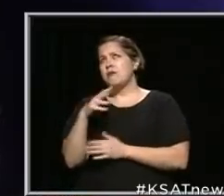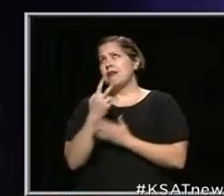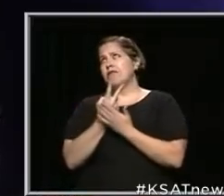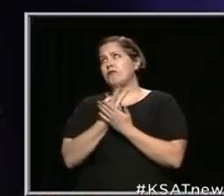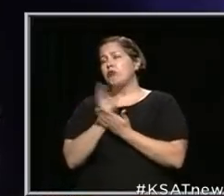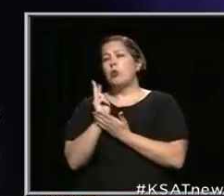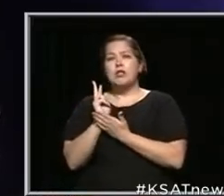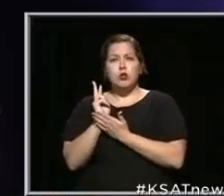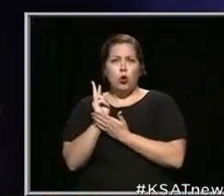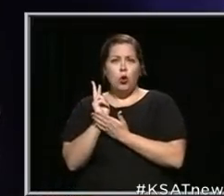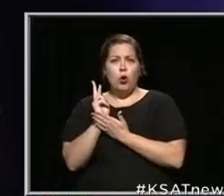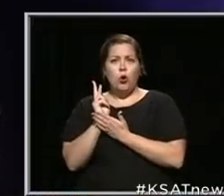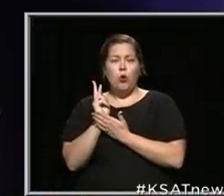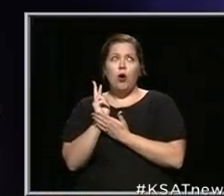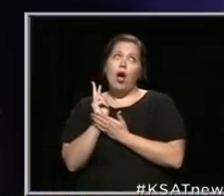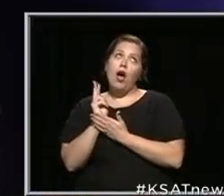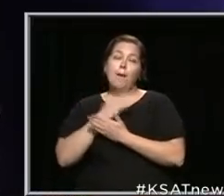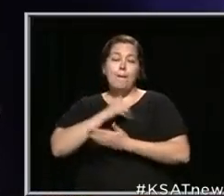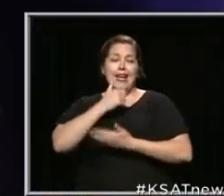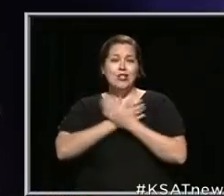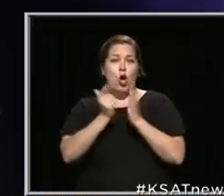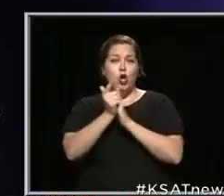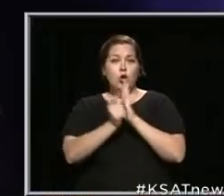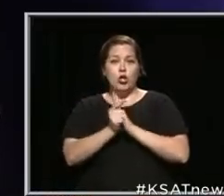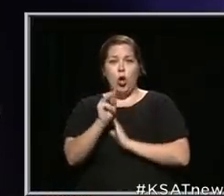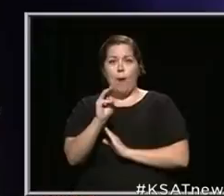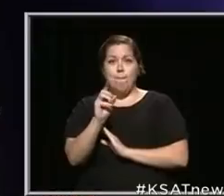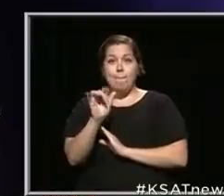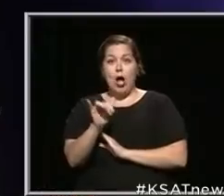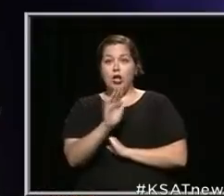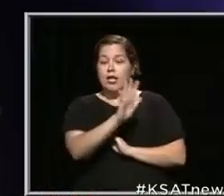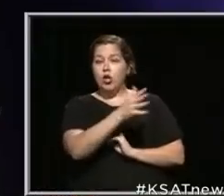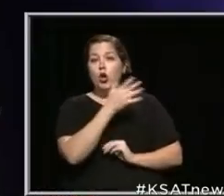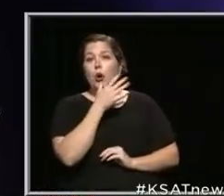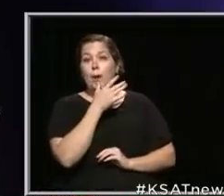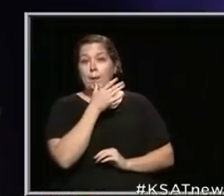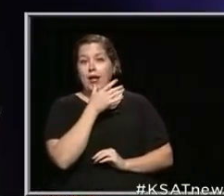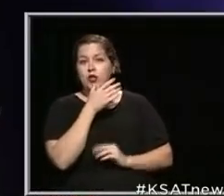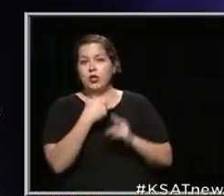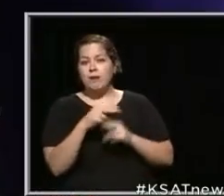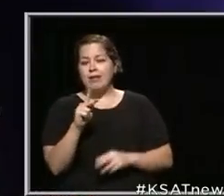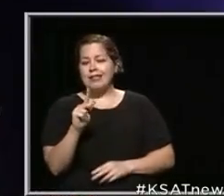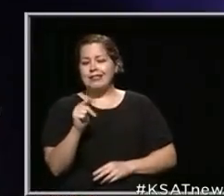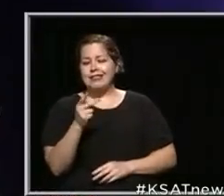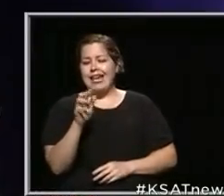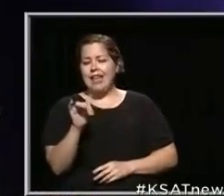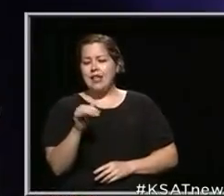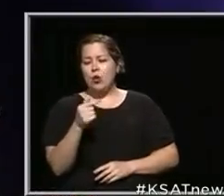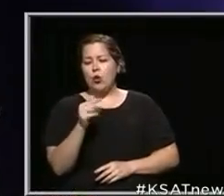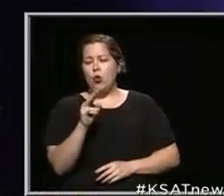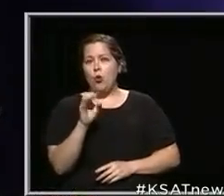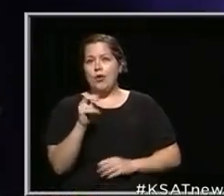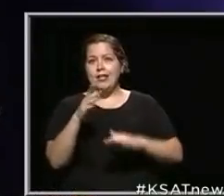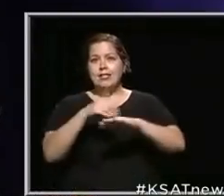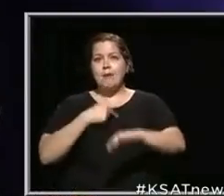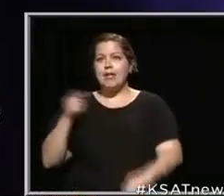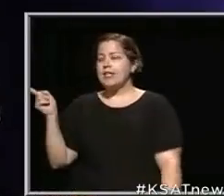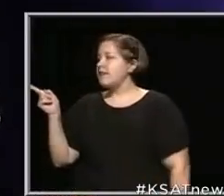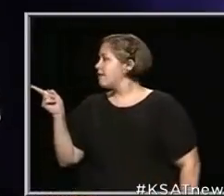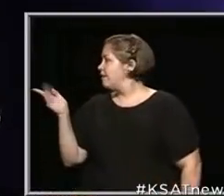weeks ago, my daughter-in-law, Molly, her mother, Kathy Gwynn, sent me this.